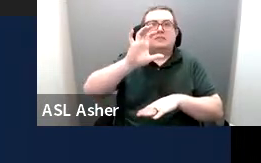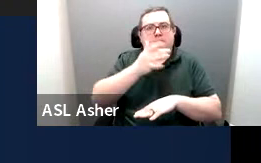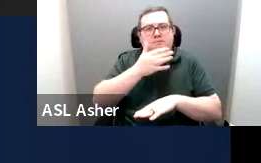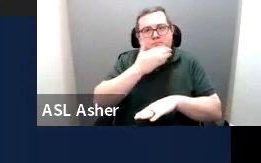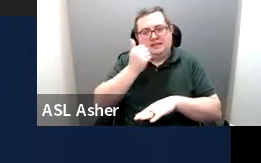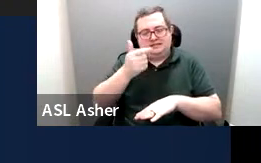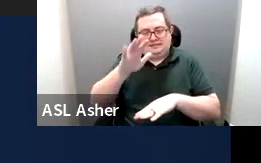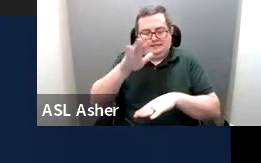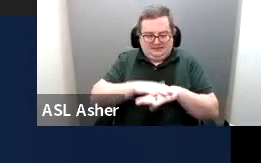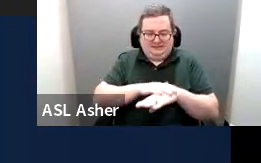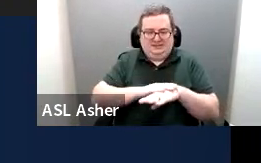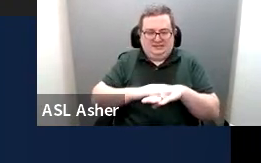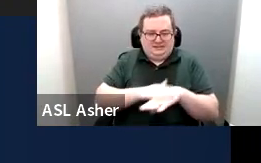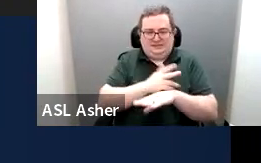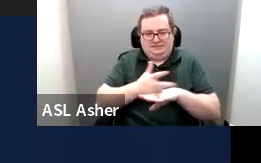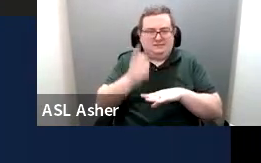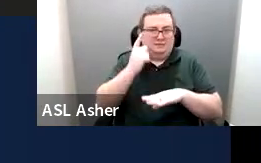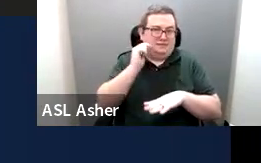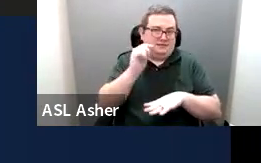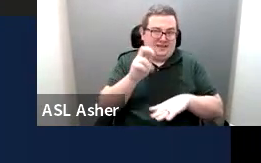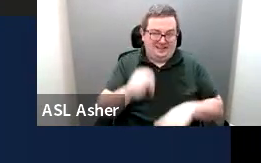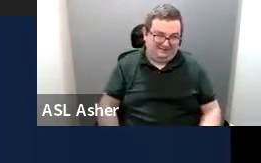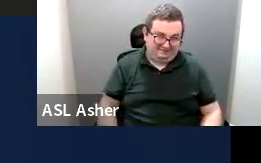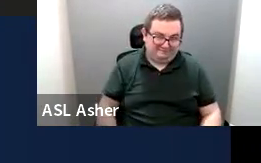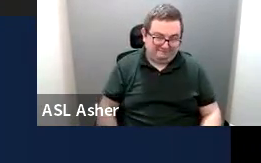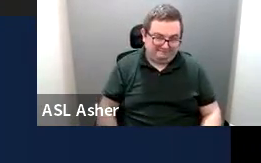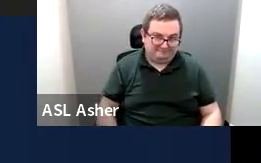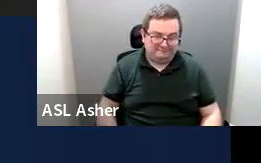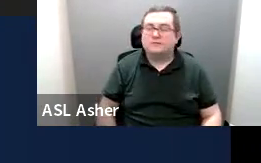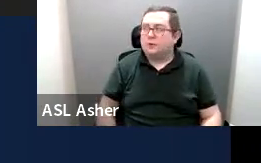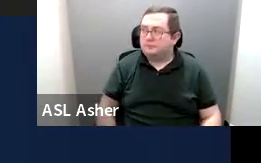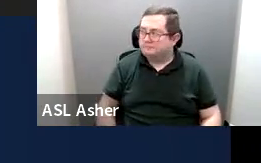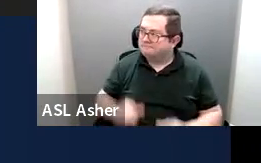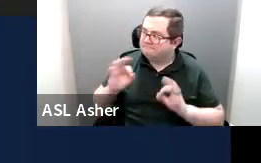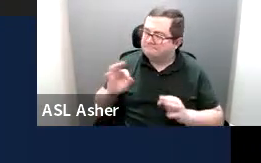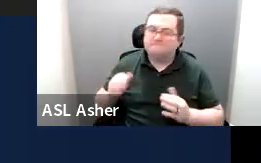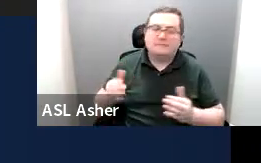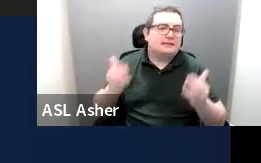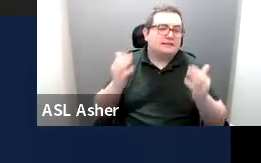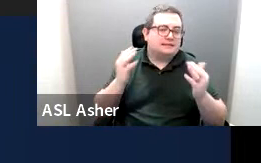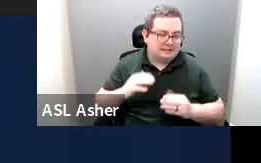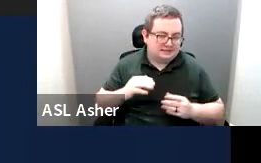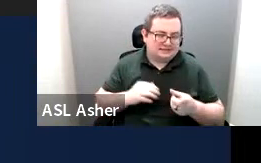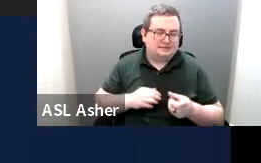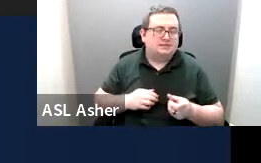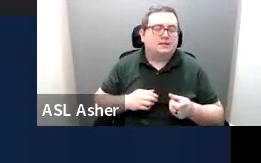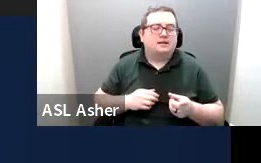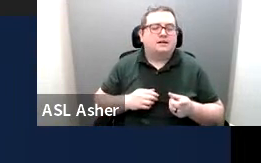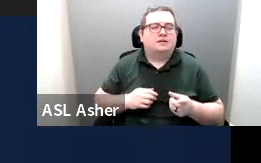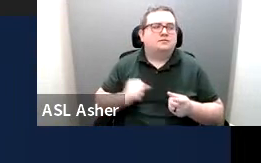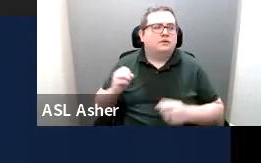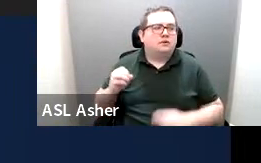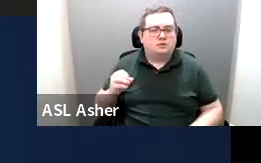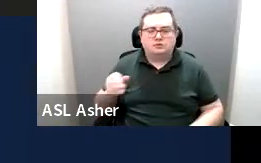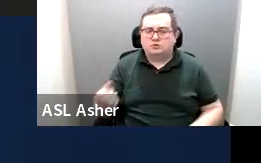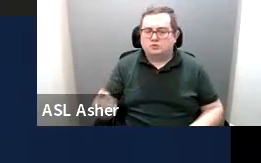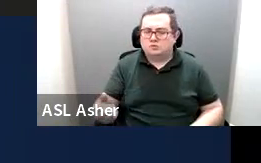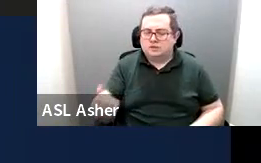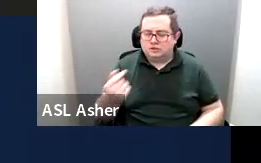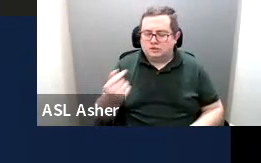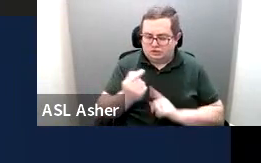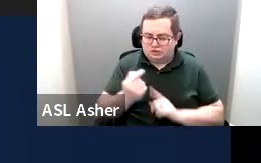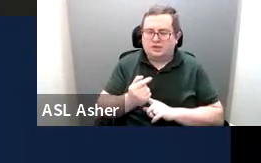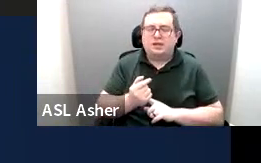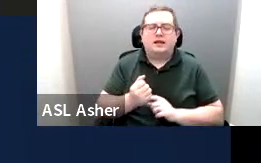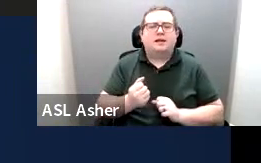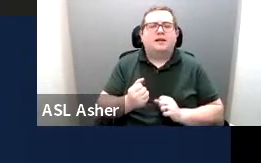on the ground level. Yep. All right. So the next one here, um, so the question is, is